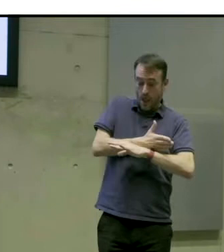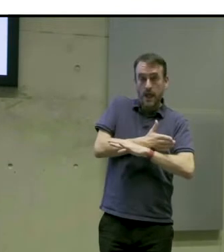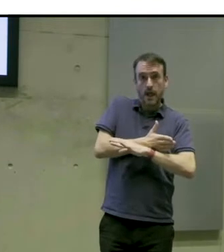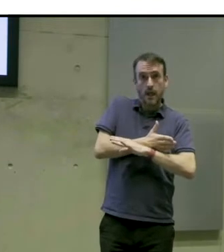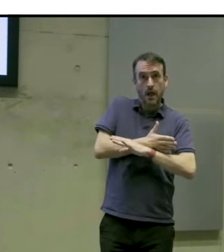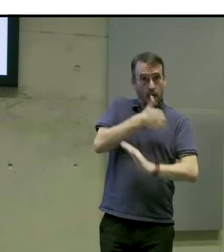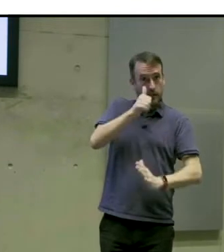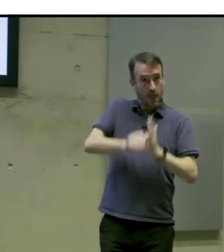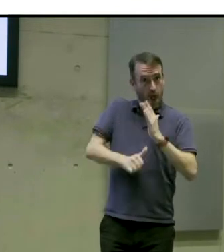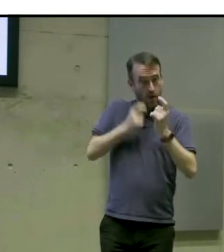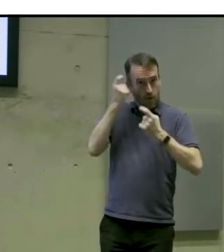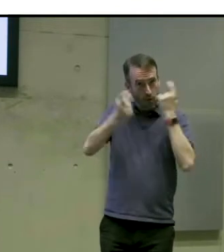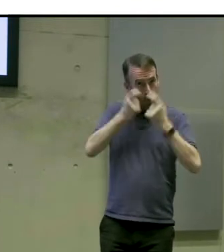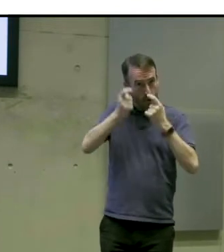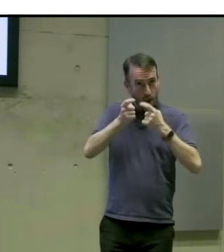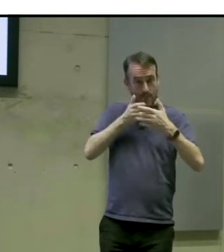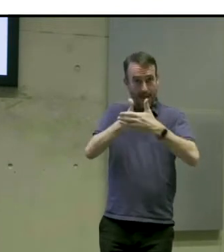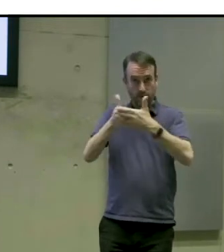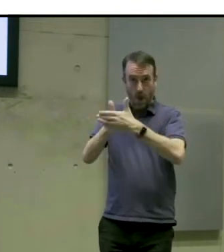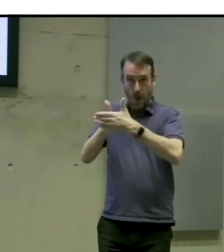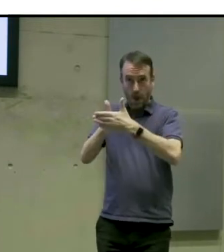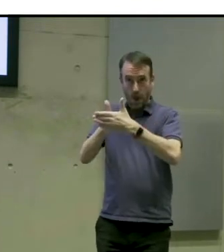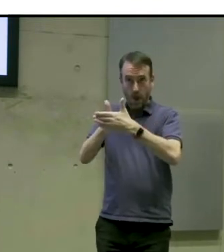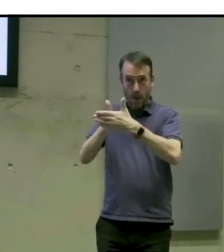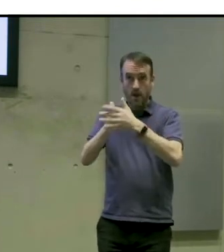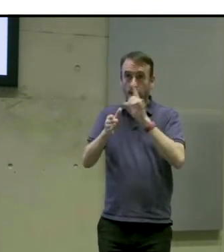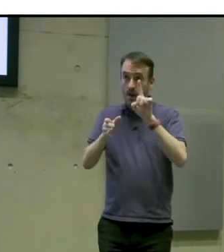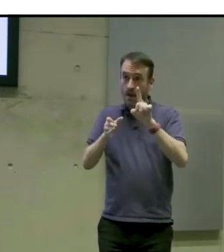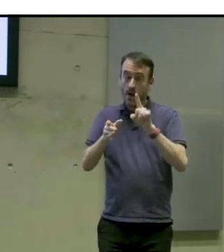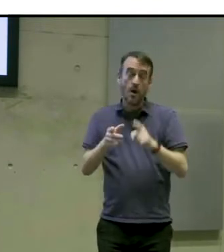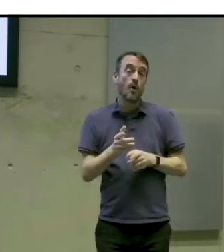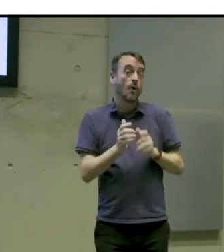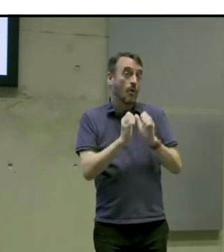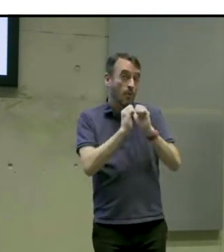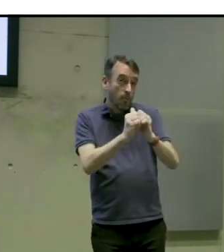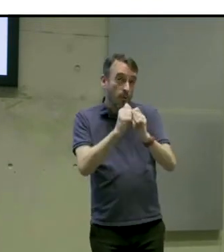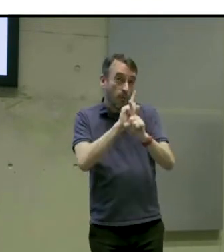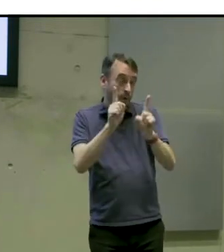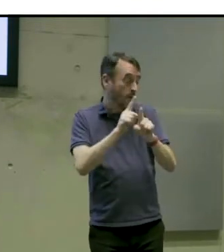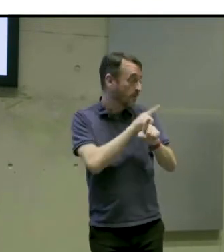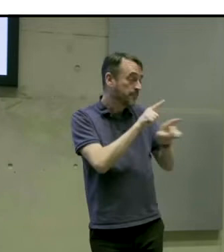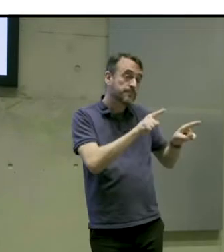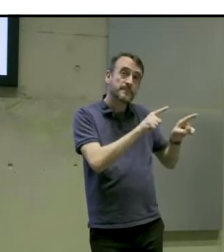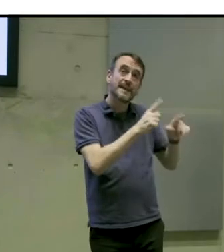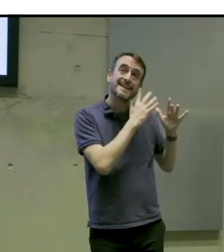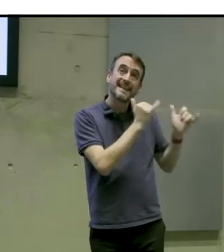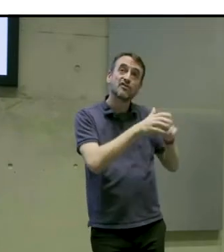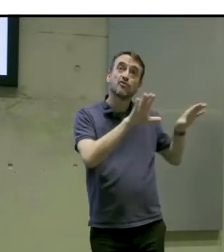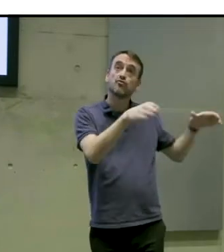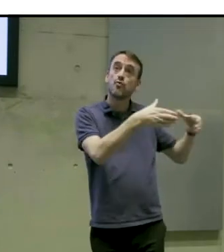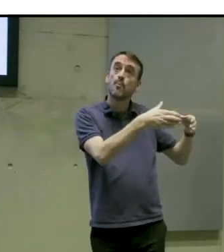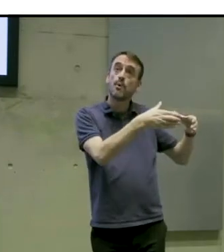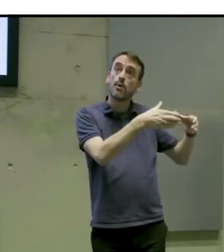have testers in and see what areas that are causing confusion or frustration.